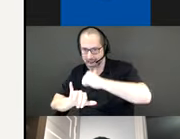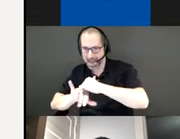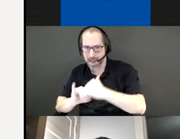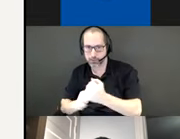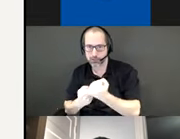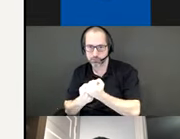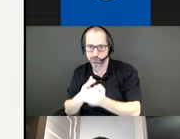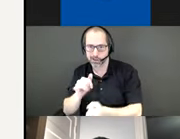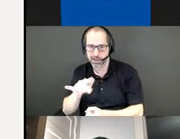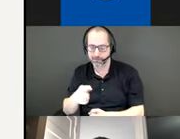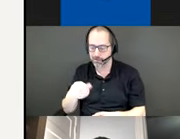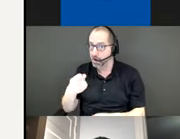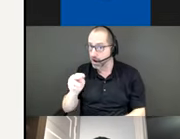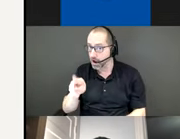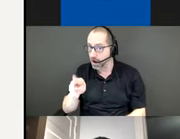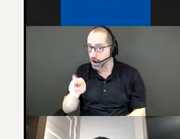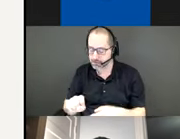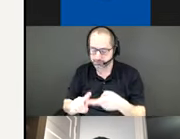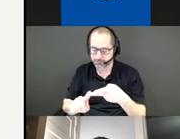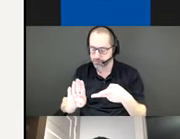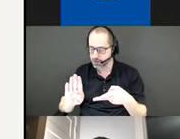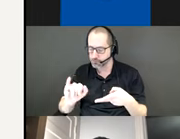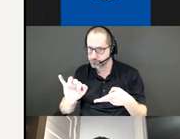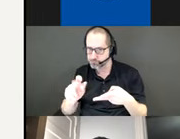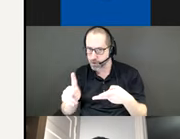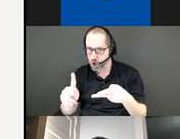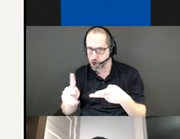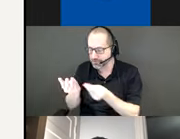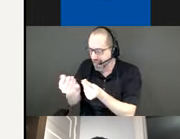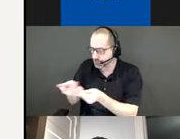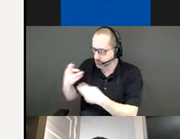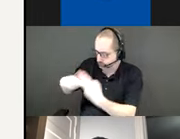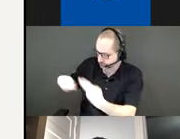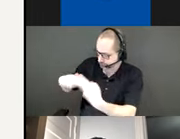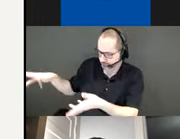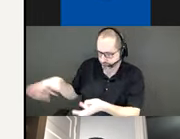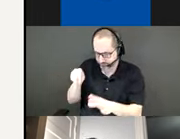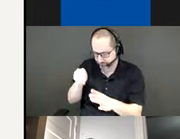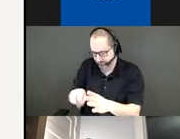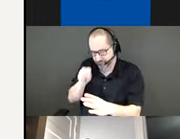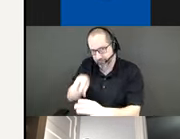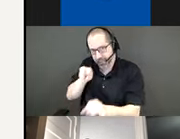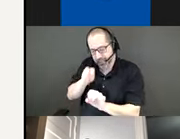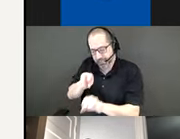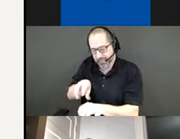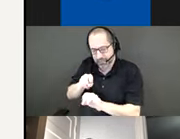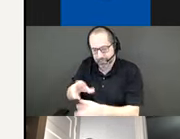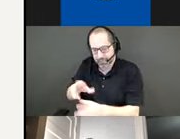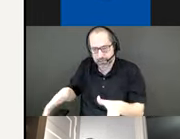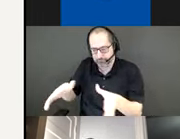the bark the recycled elements that feed into this closely connected